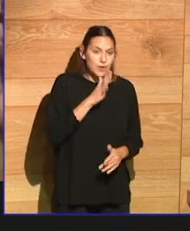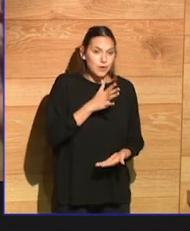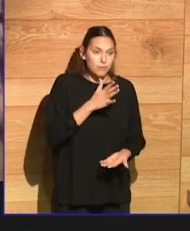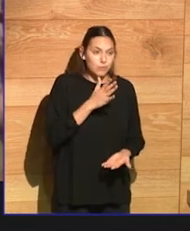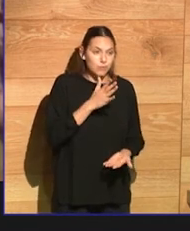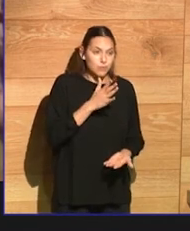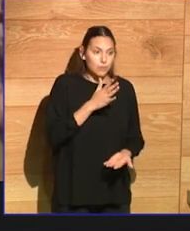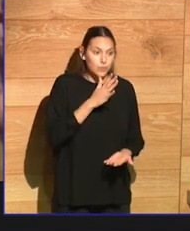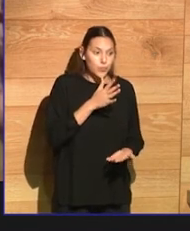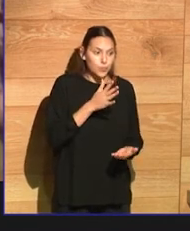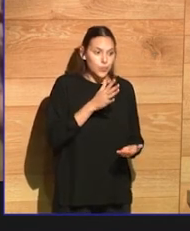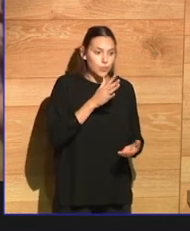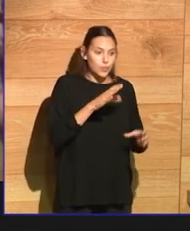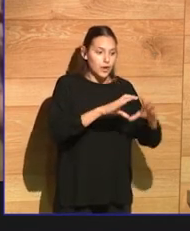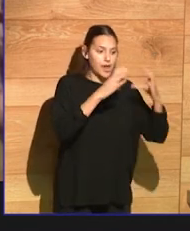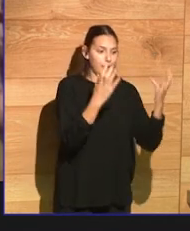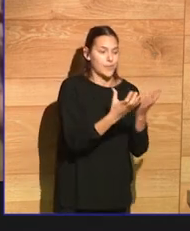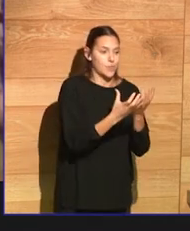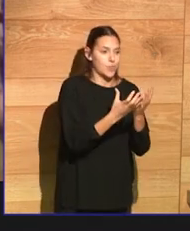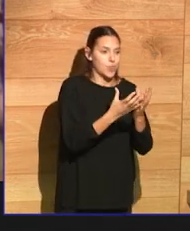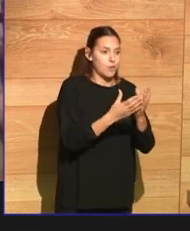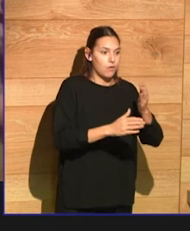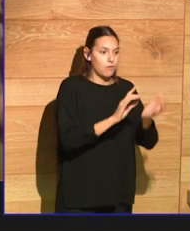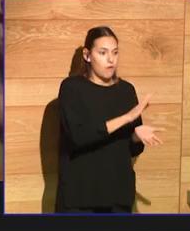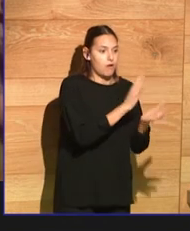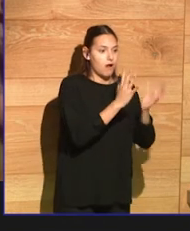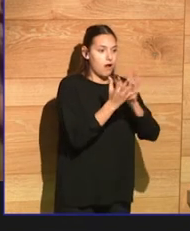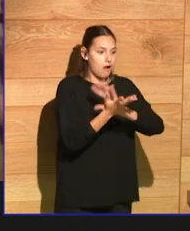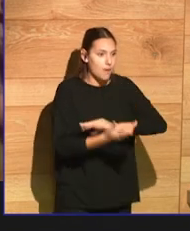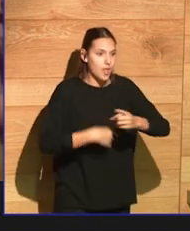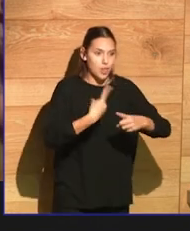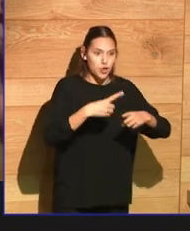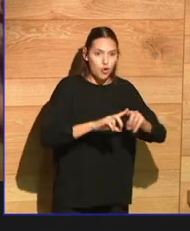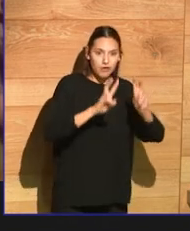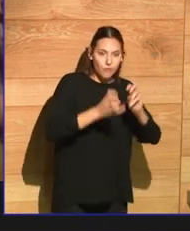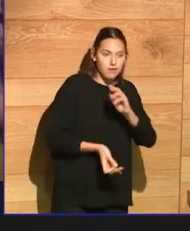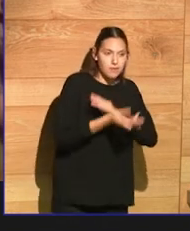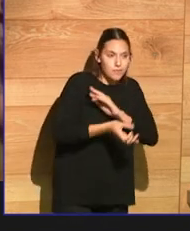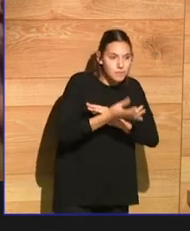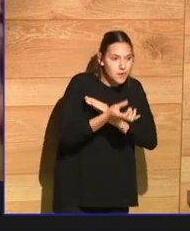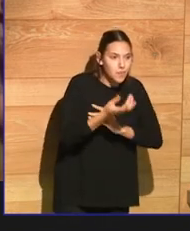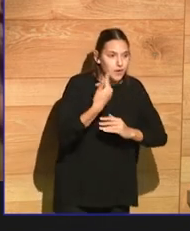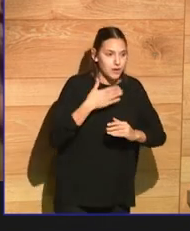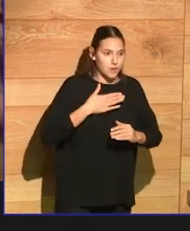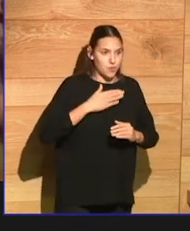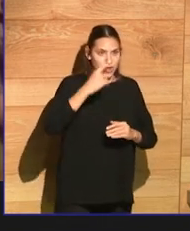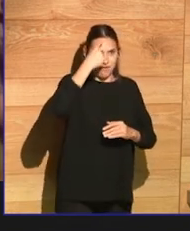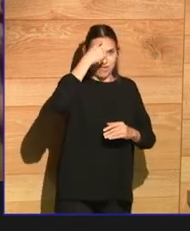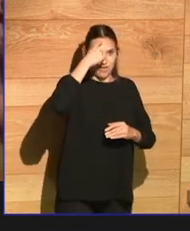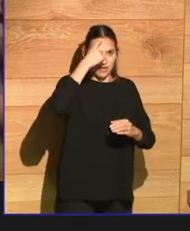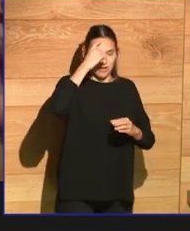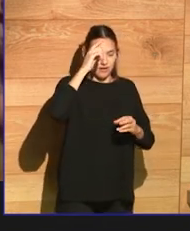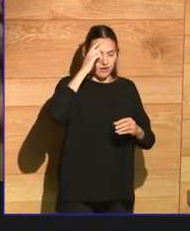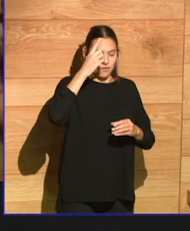And there's so many new things coming into our awareness all the time. And it's just a matter of looking at these new things